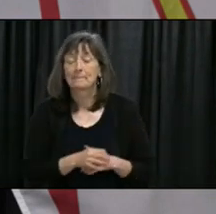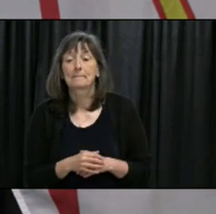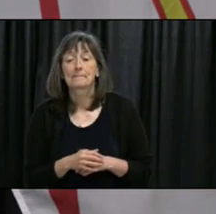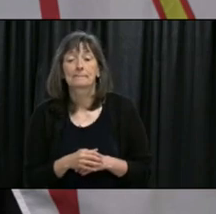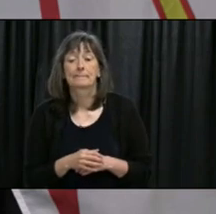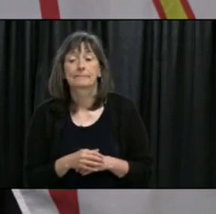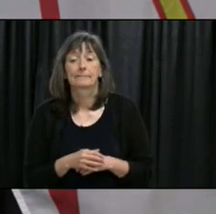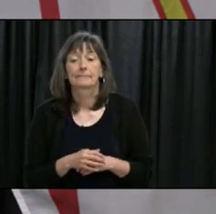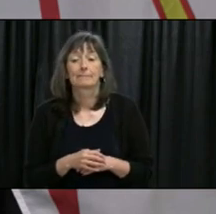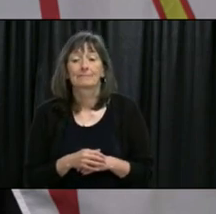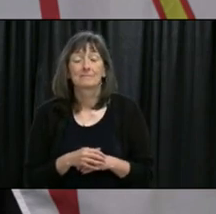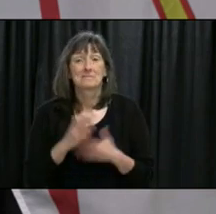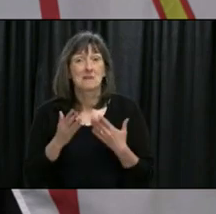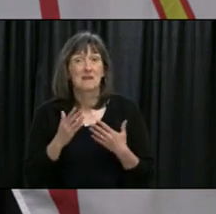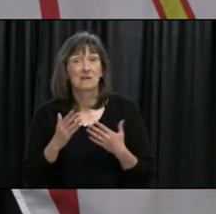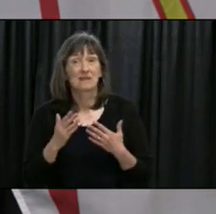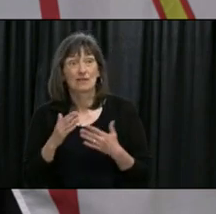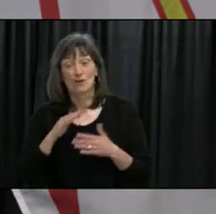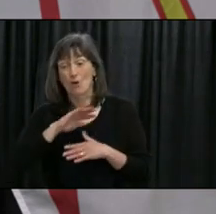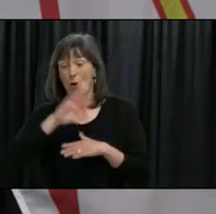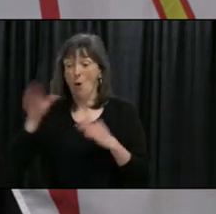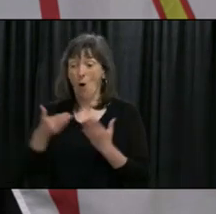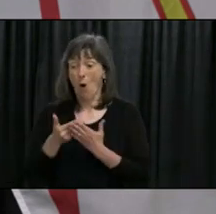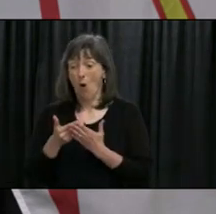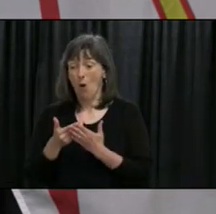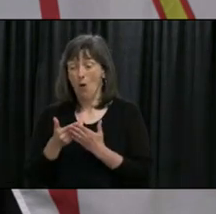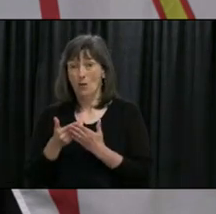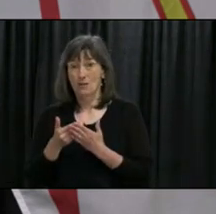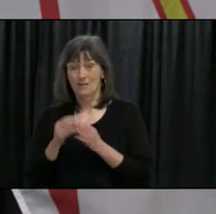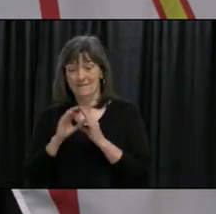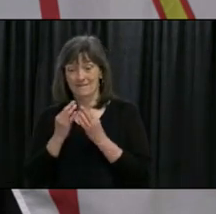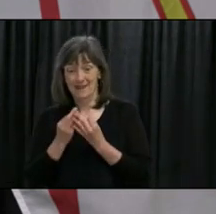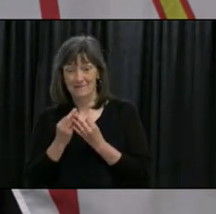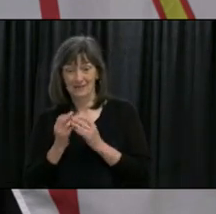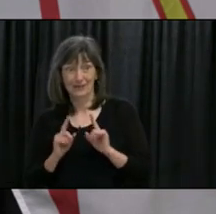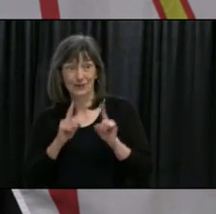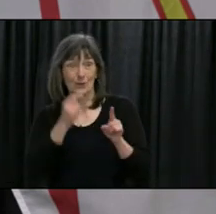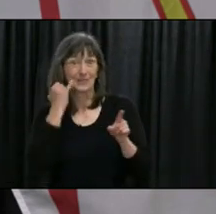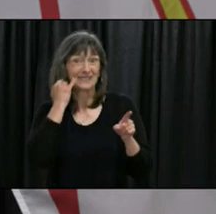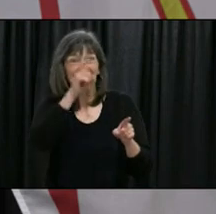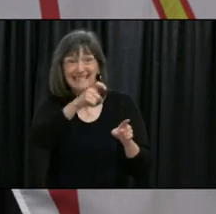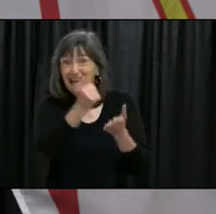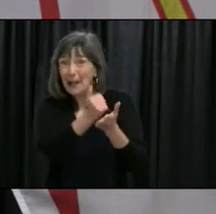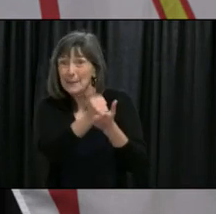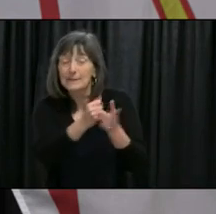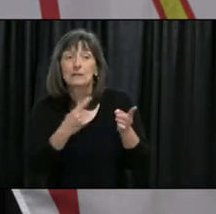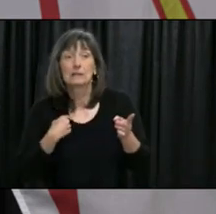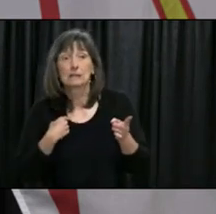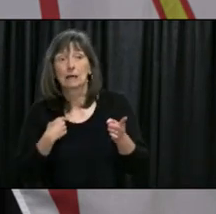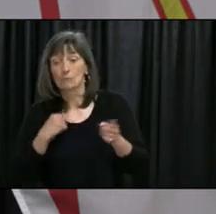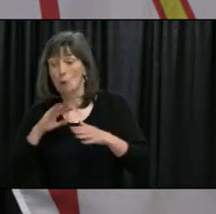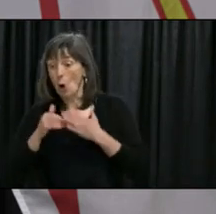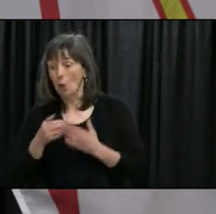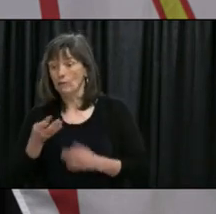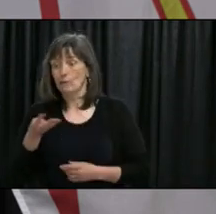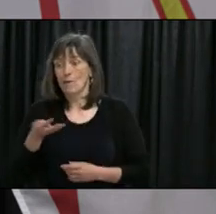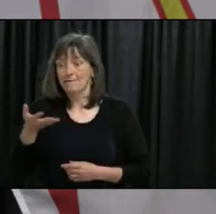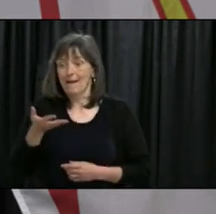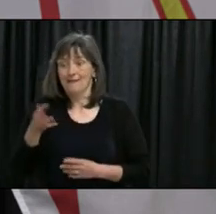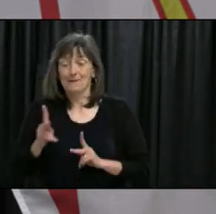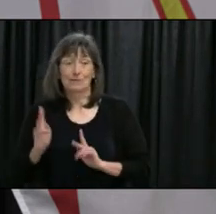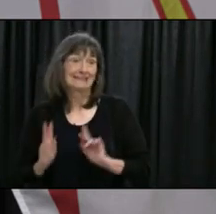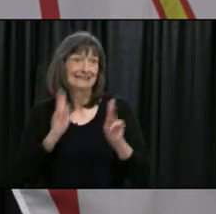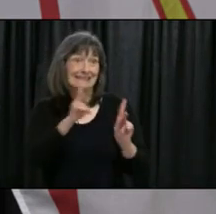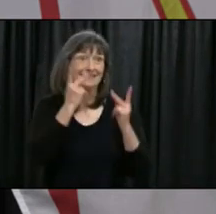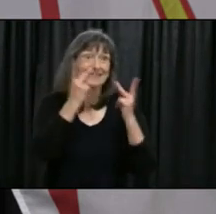not everybody in the family goes maybe just one person goes if they really need some support and some help and you know you need to